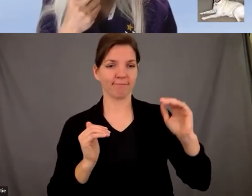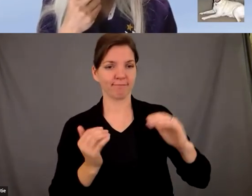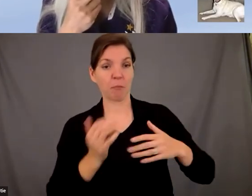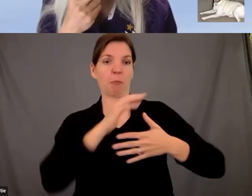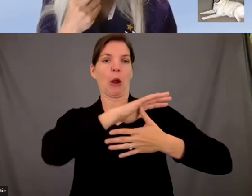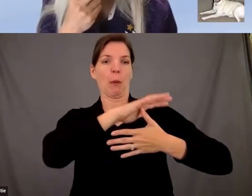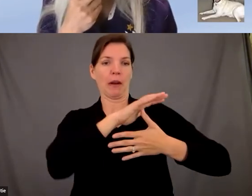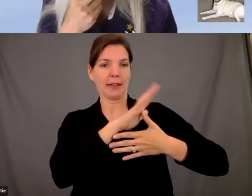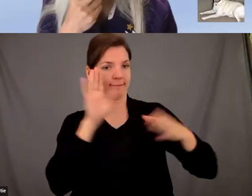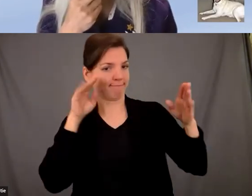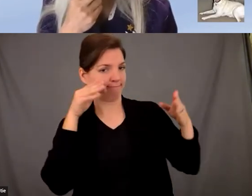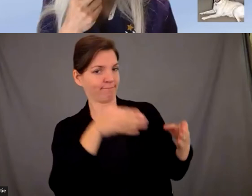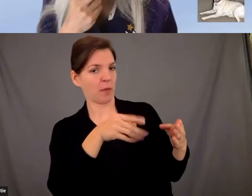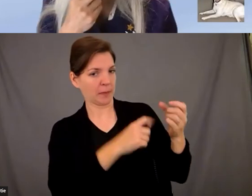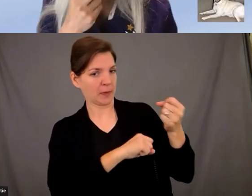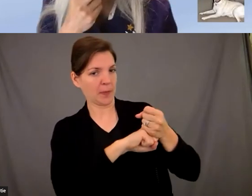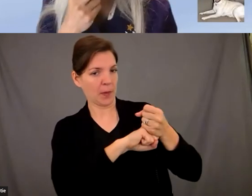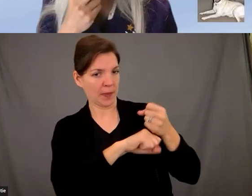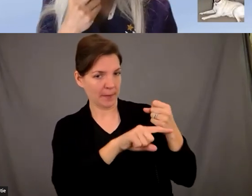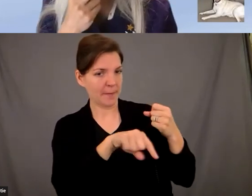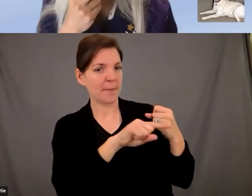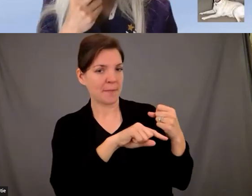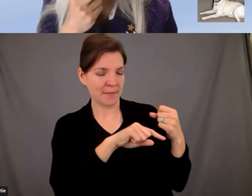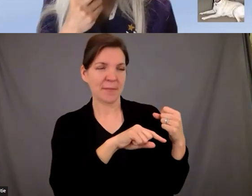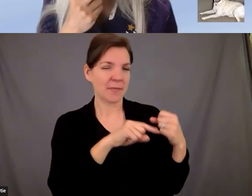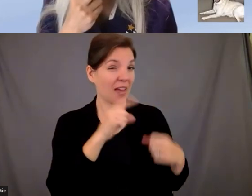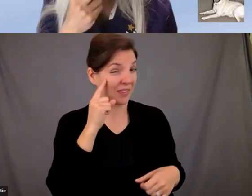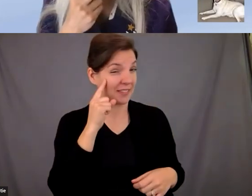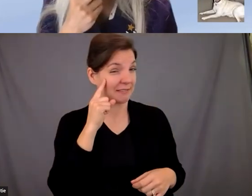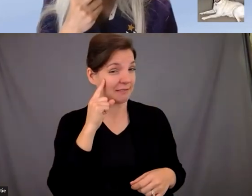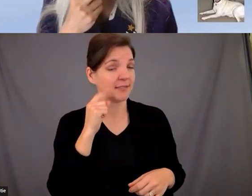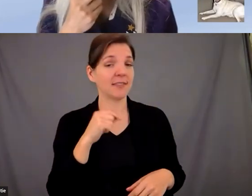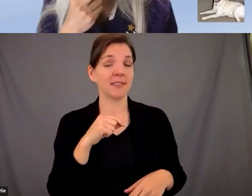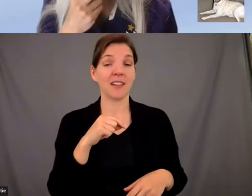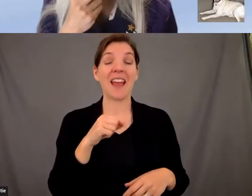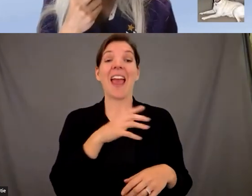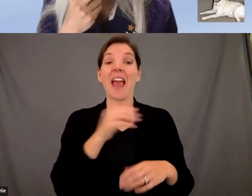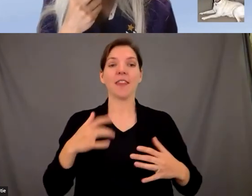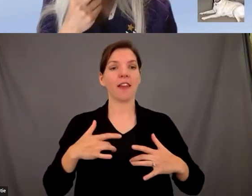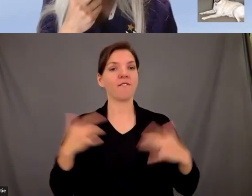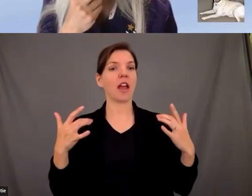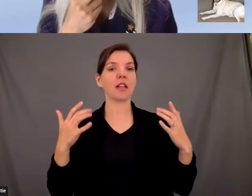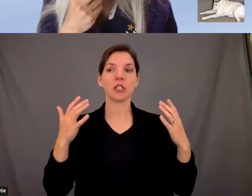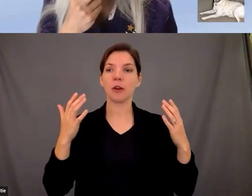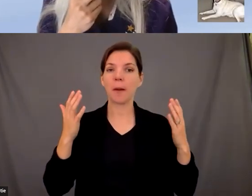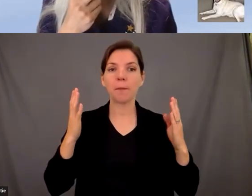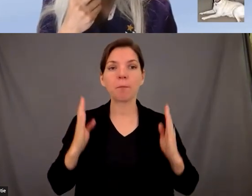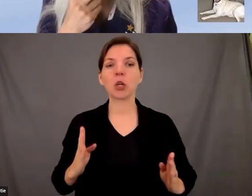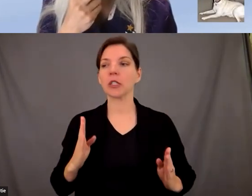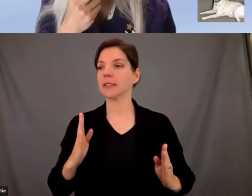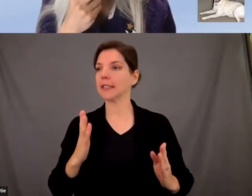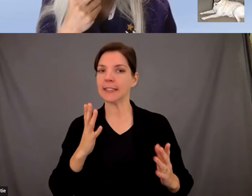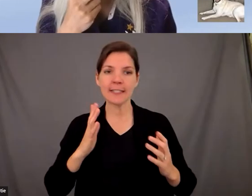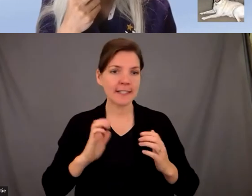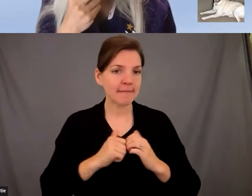and but oftentimes it's it's up to the event person to make it work the best they can